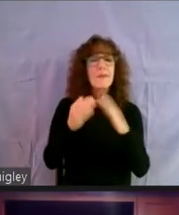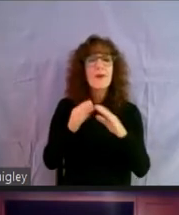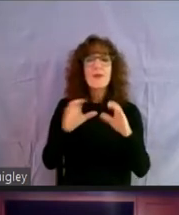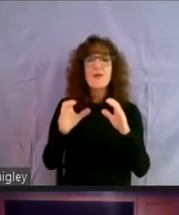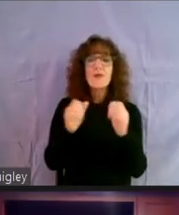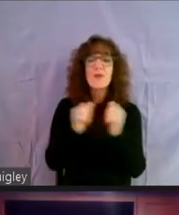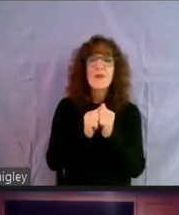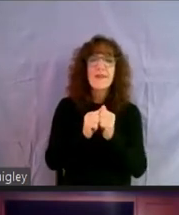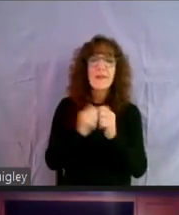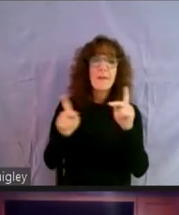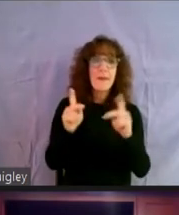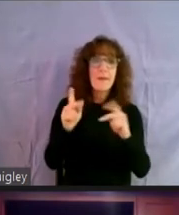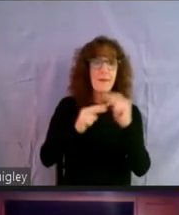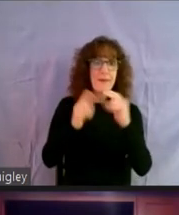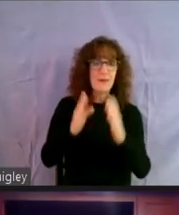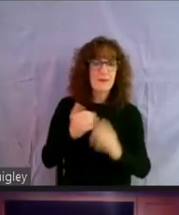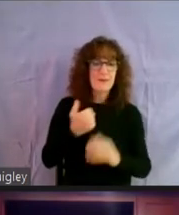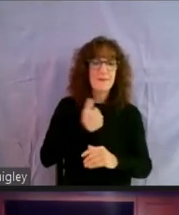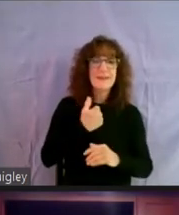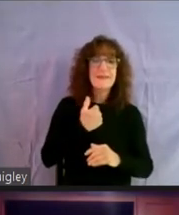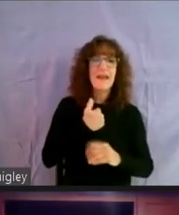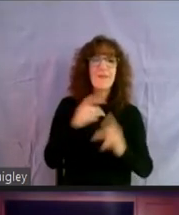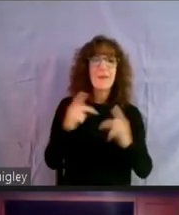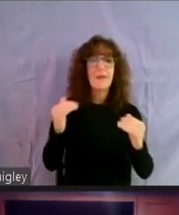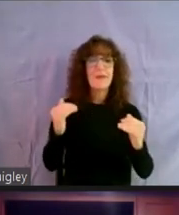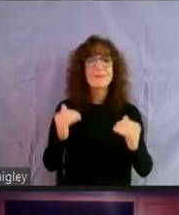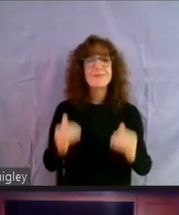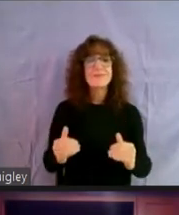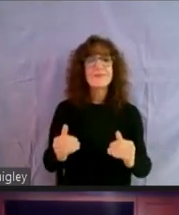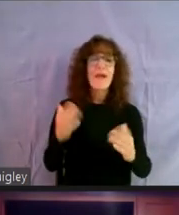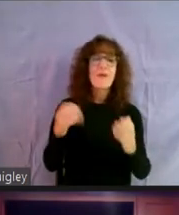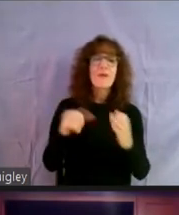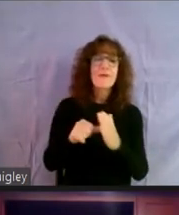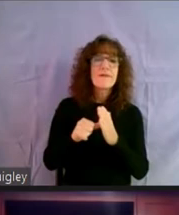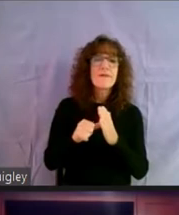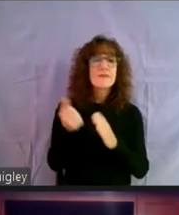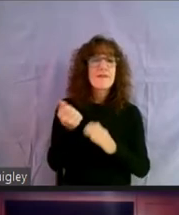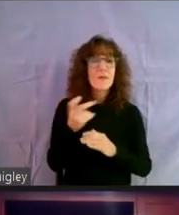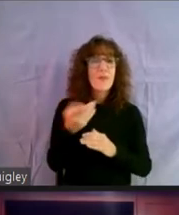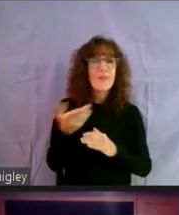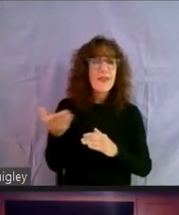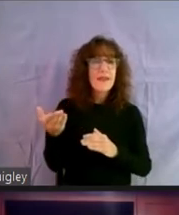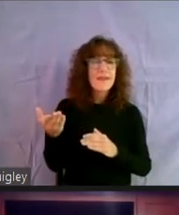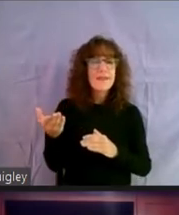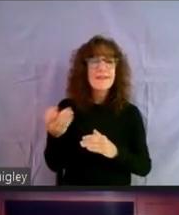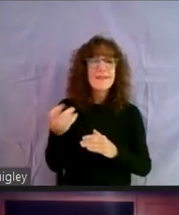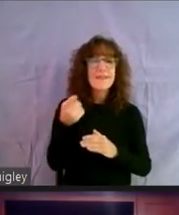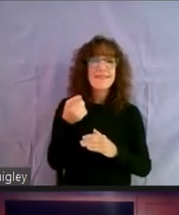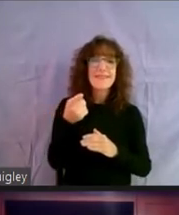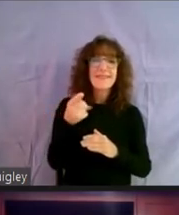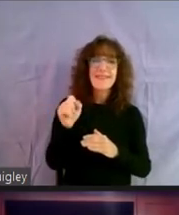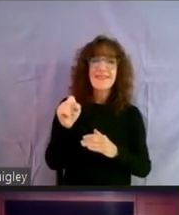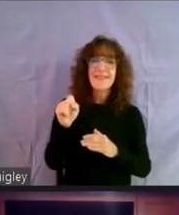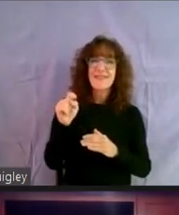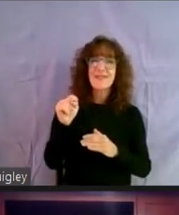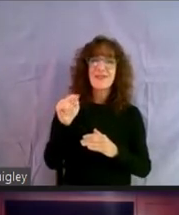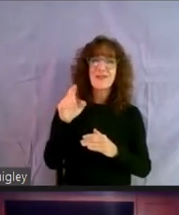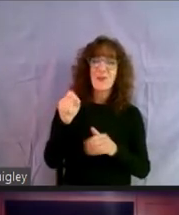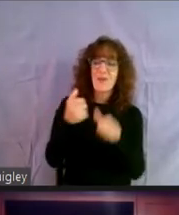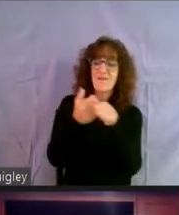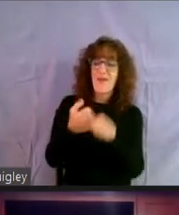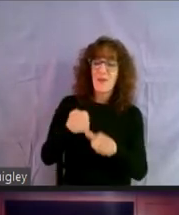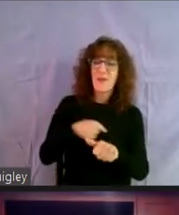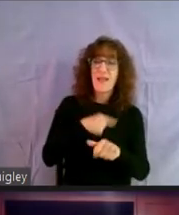builders myself. But, um, a couple of things that I want to highlight, um, as Stuart said, he followed us, but the county